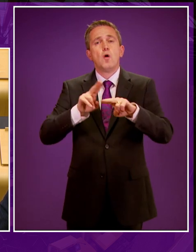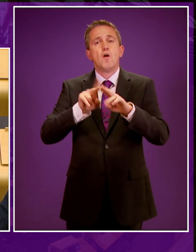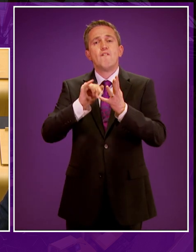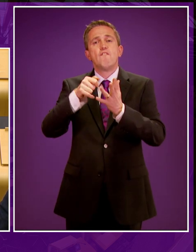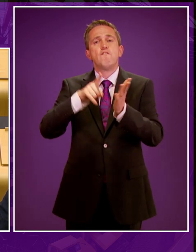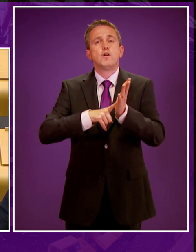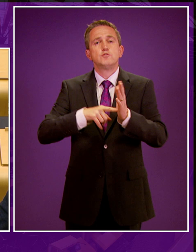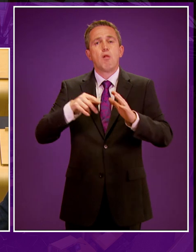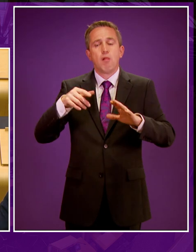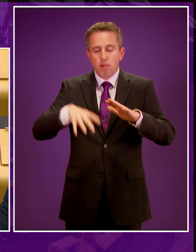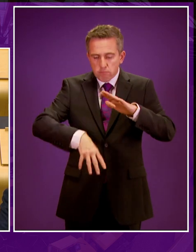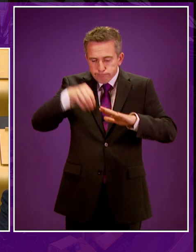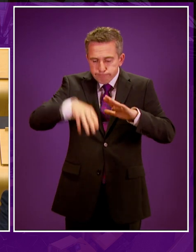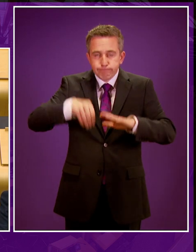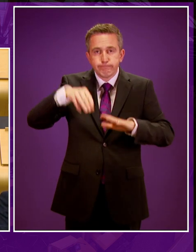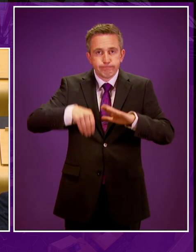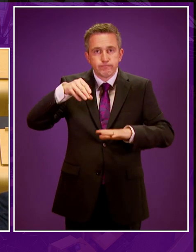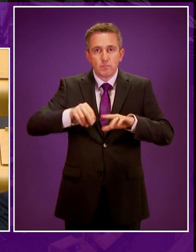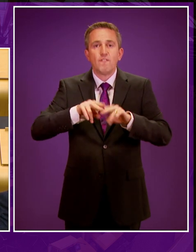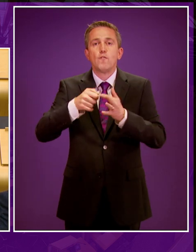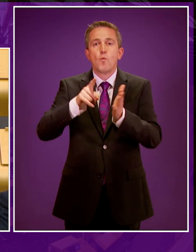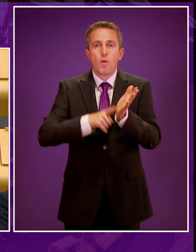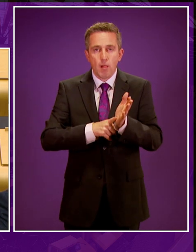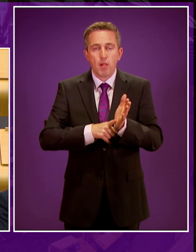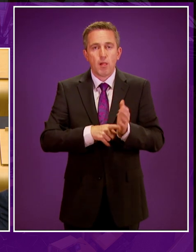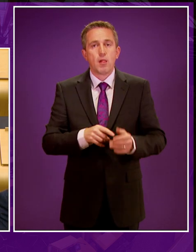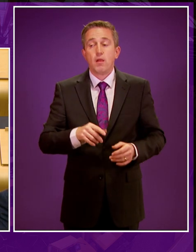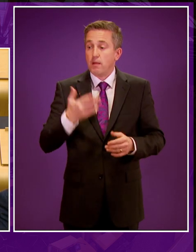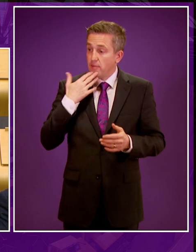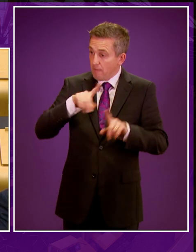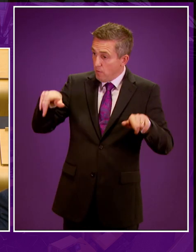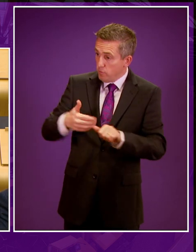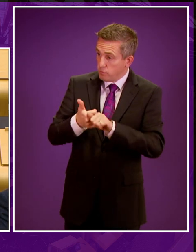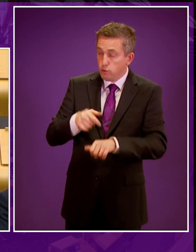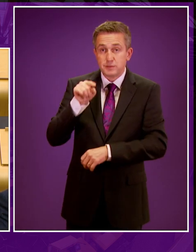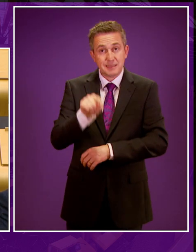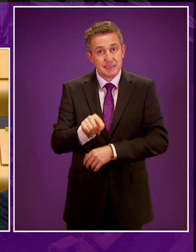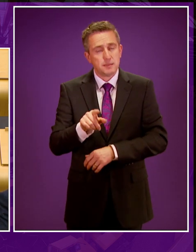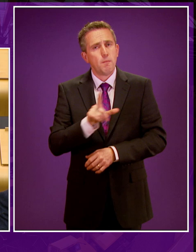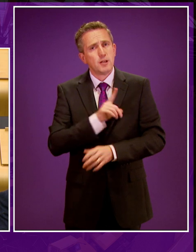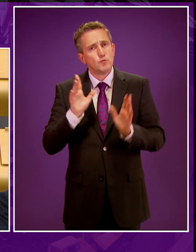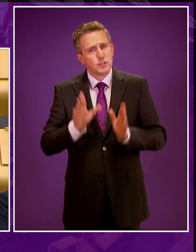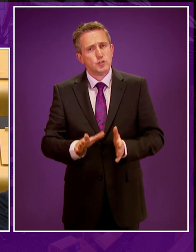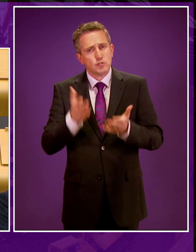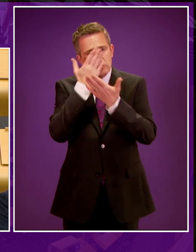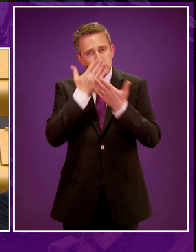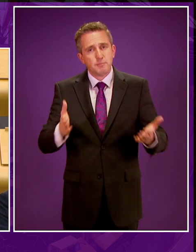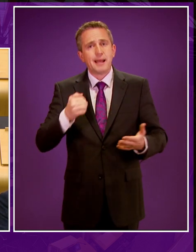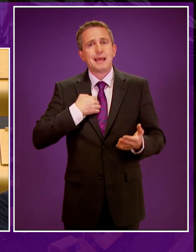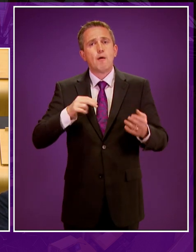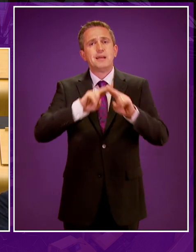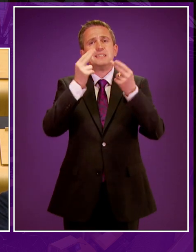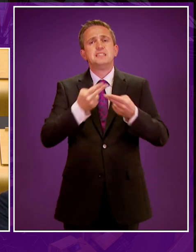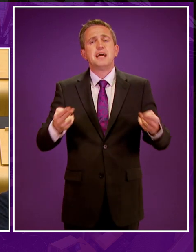our communities, who I can't thank enough for their involvement opposing us, our environment and respect our international climate change commitments.